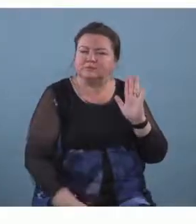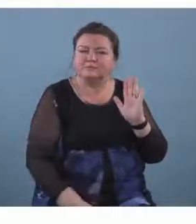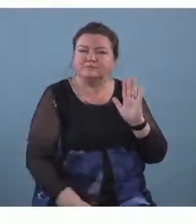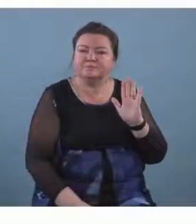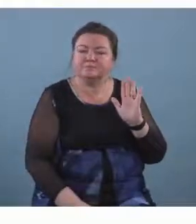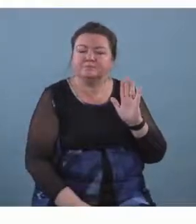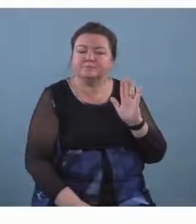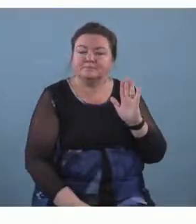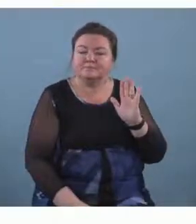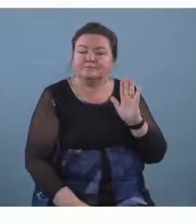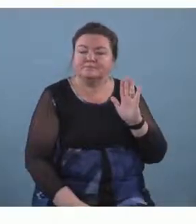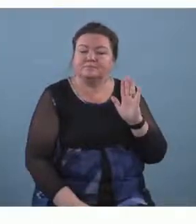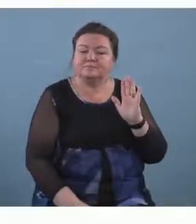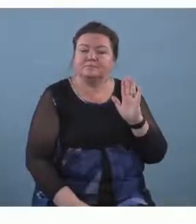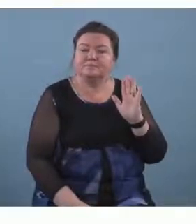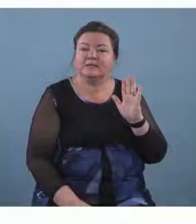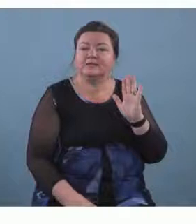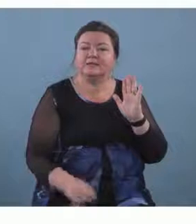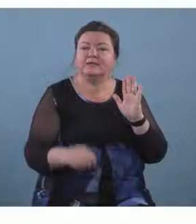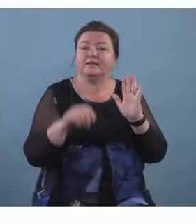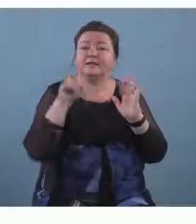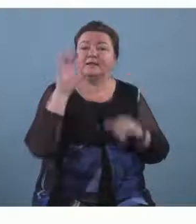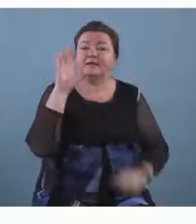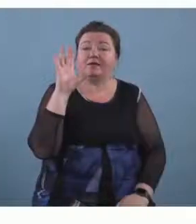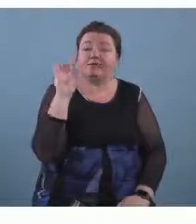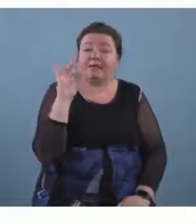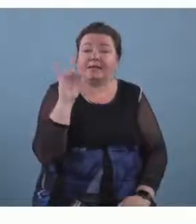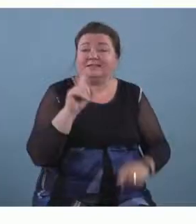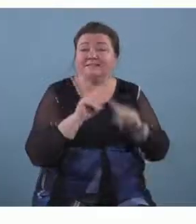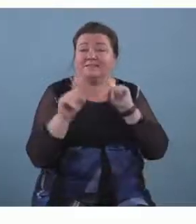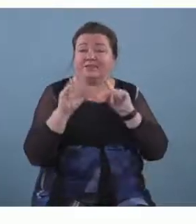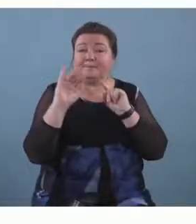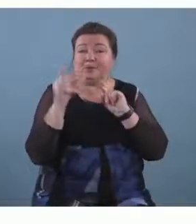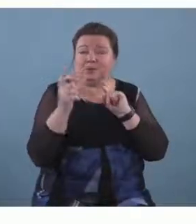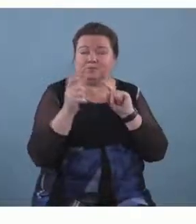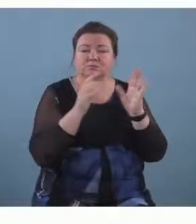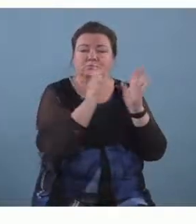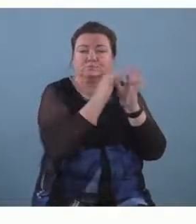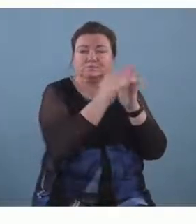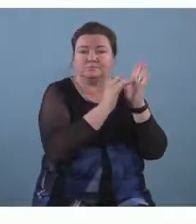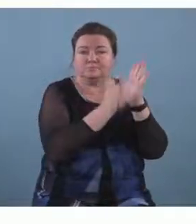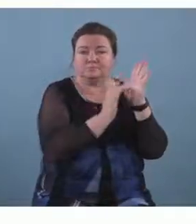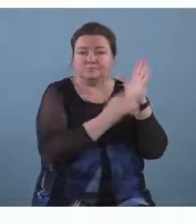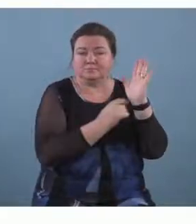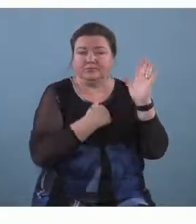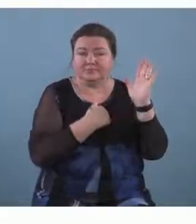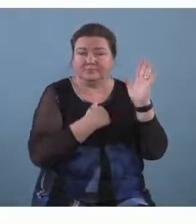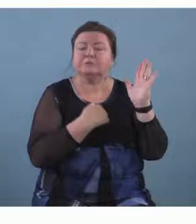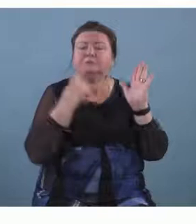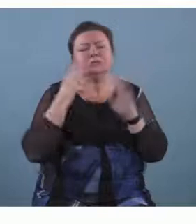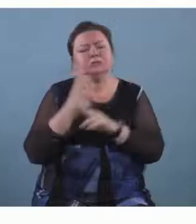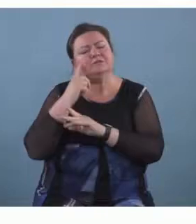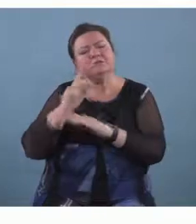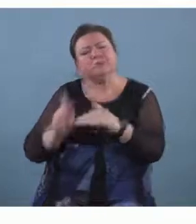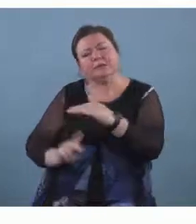um eight different colored boxes i have used this with um kindergarten children